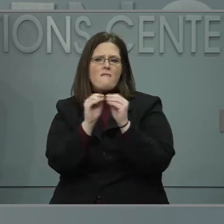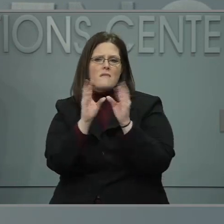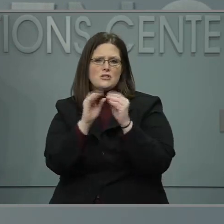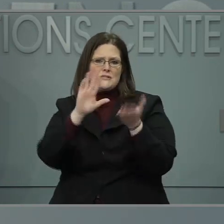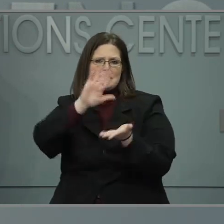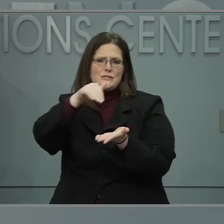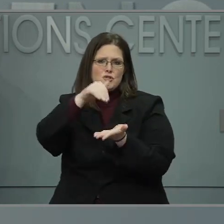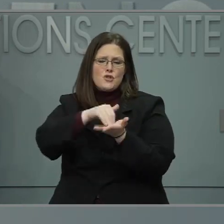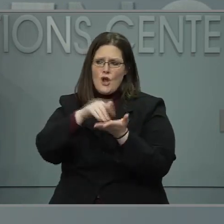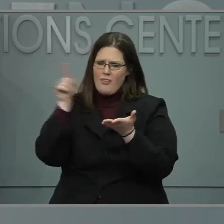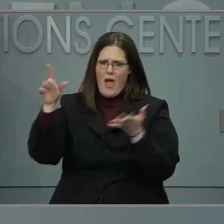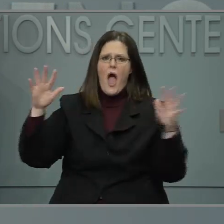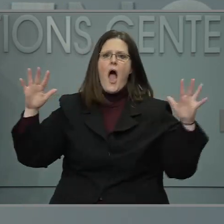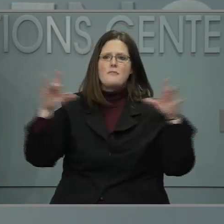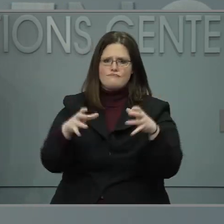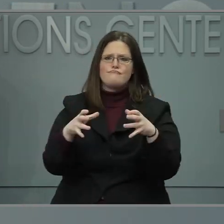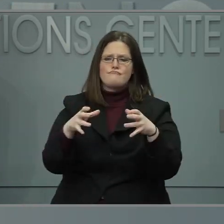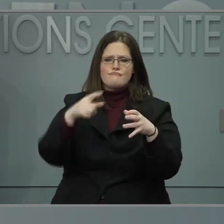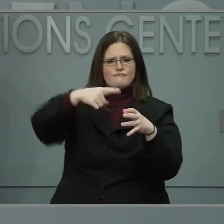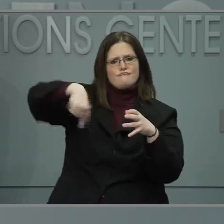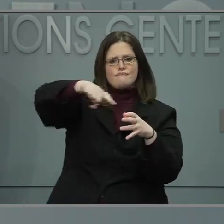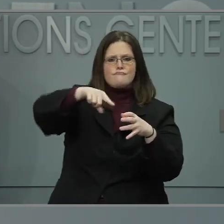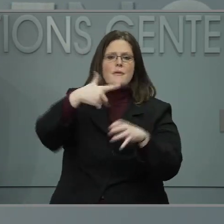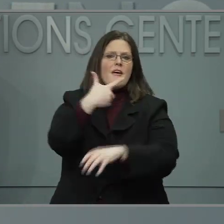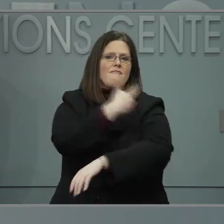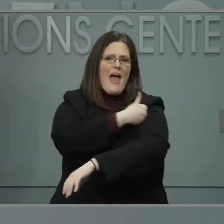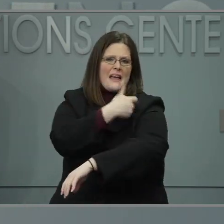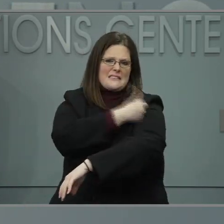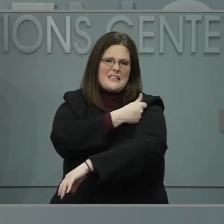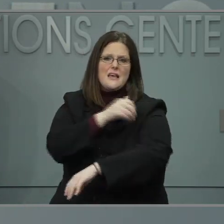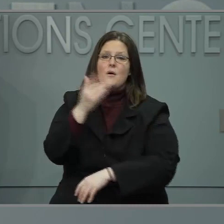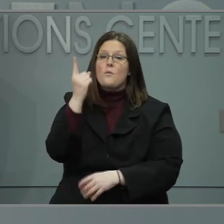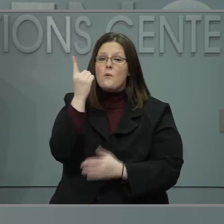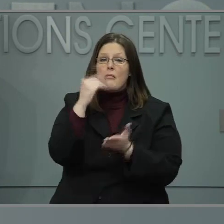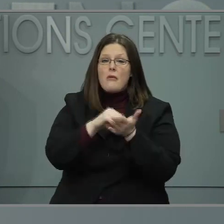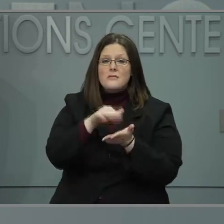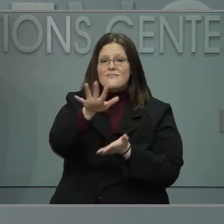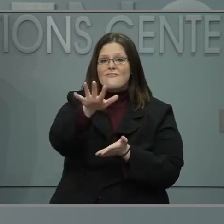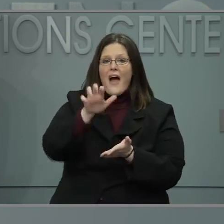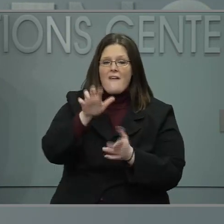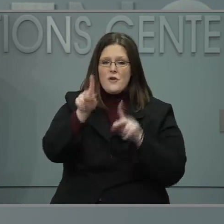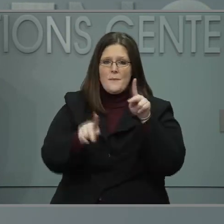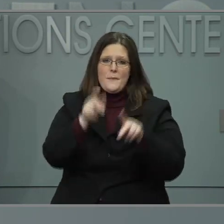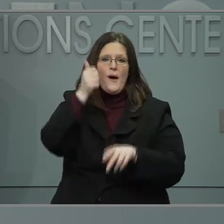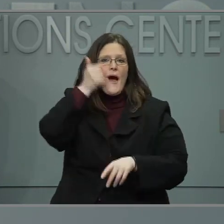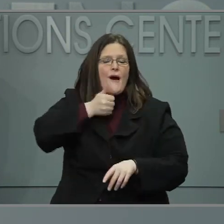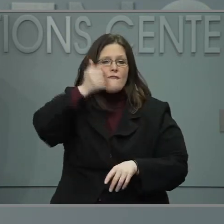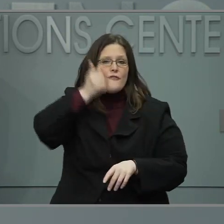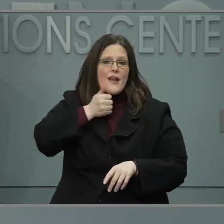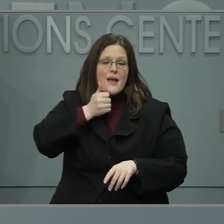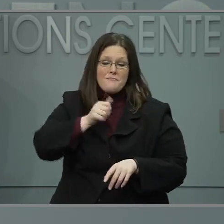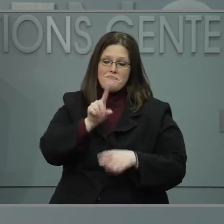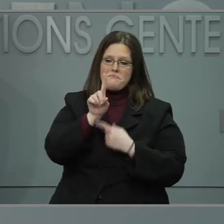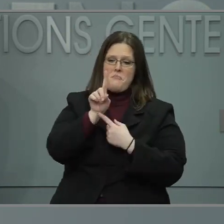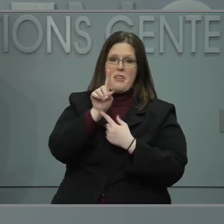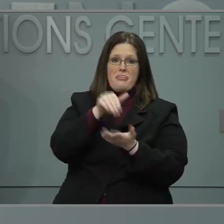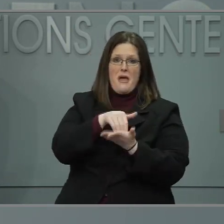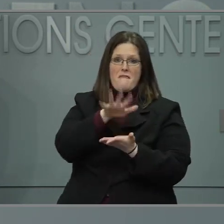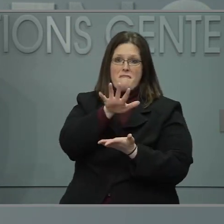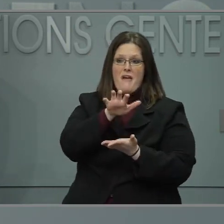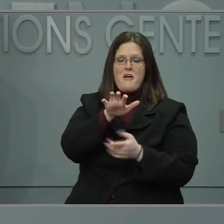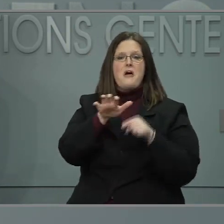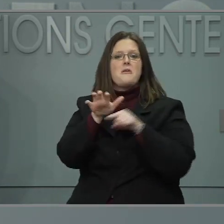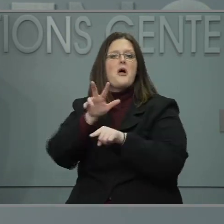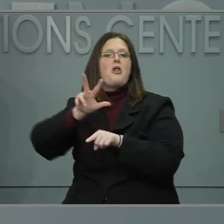off to a great start vaccinating about 1500 people a day with 30% of those who are receiving vaccine being